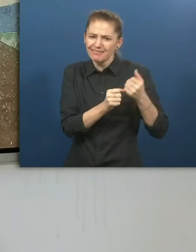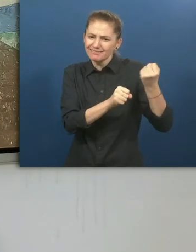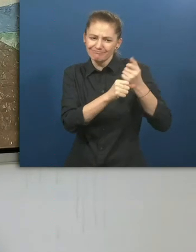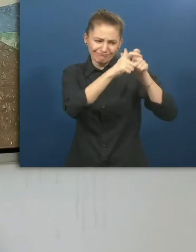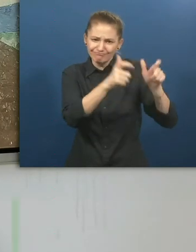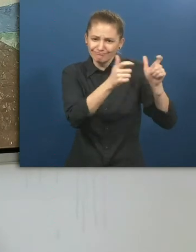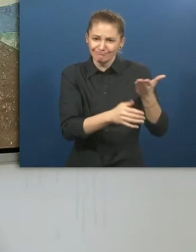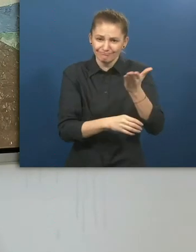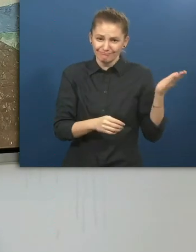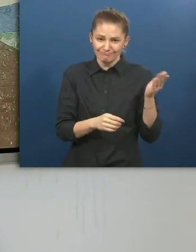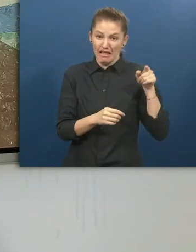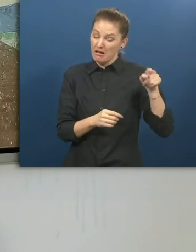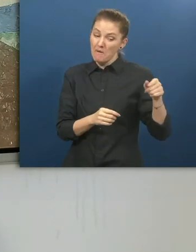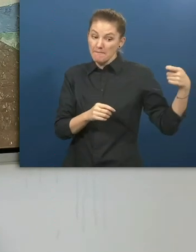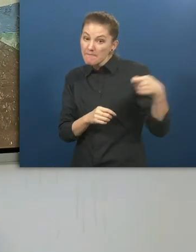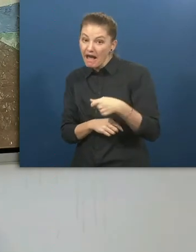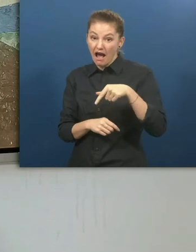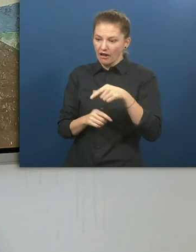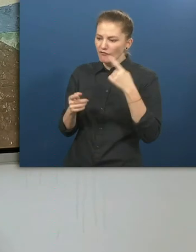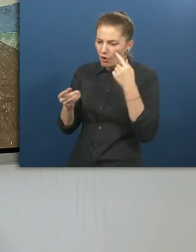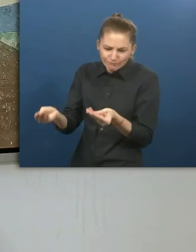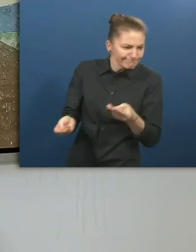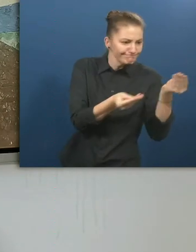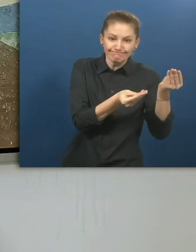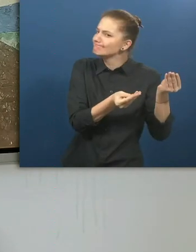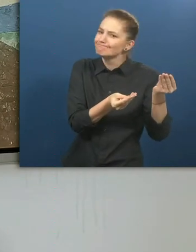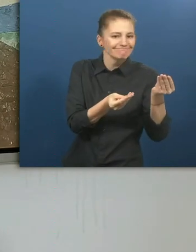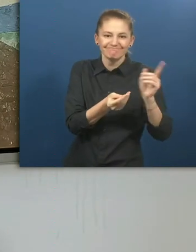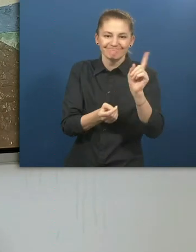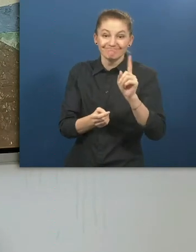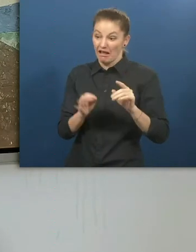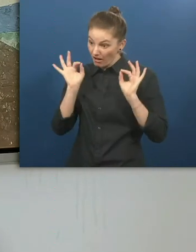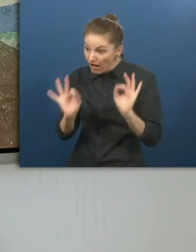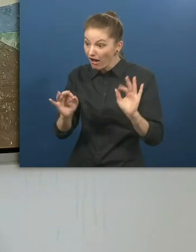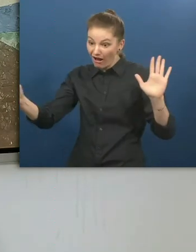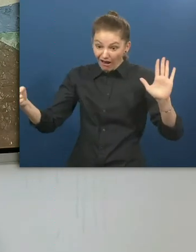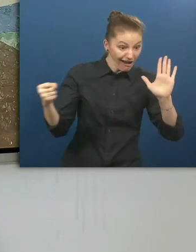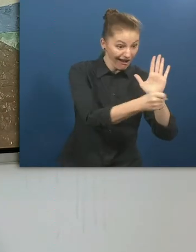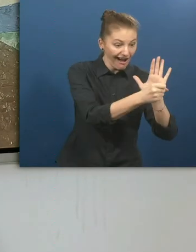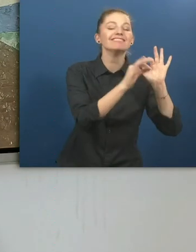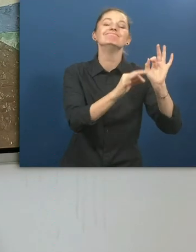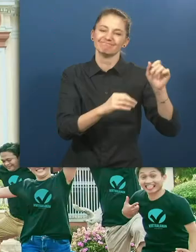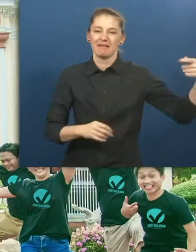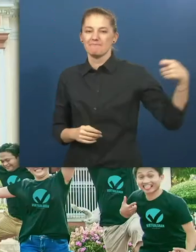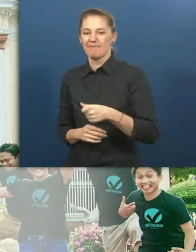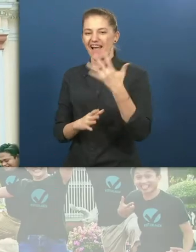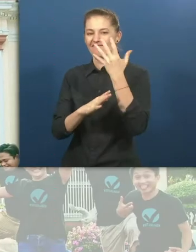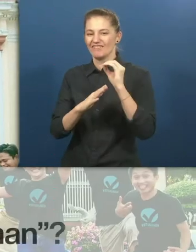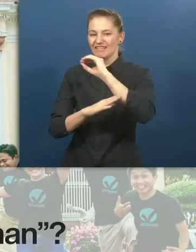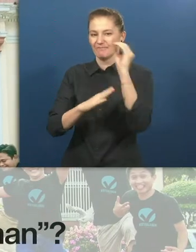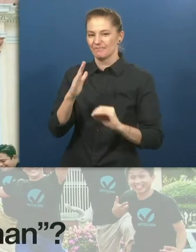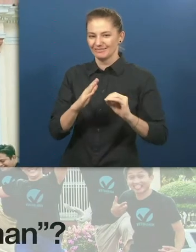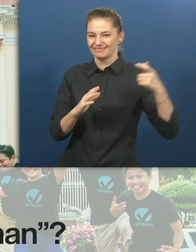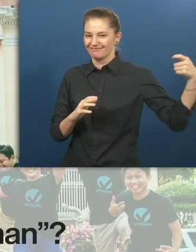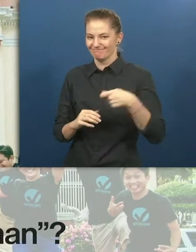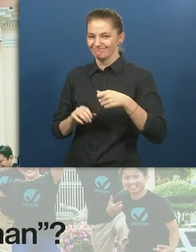sponsor 50% of the scholarship so that we can train people and prepare them for employment. What is next